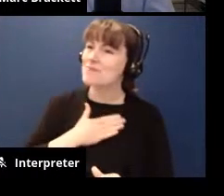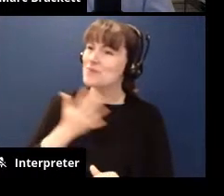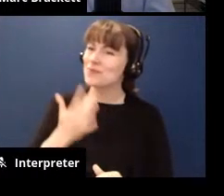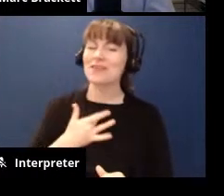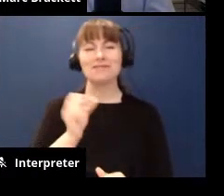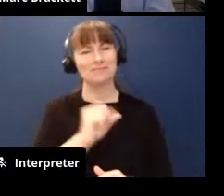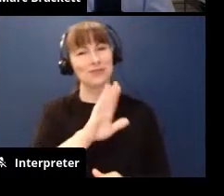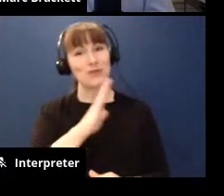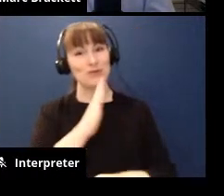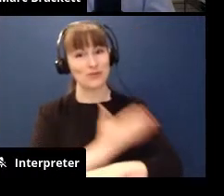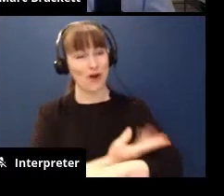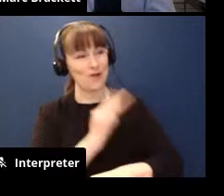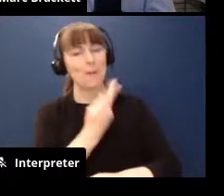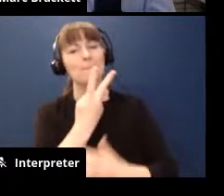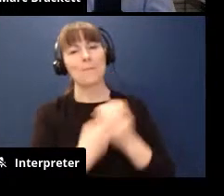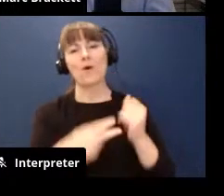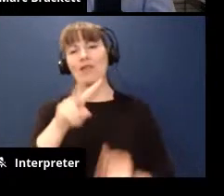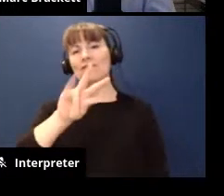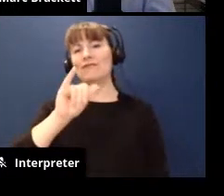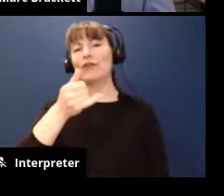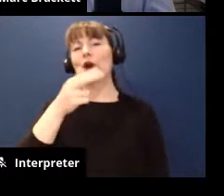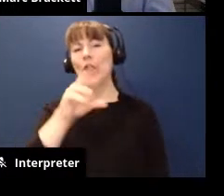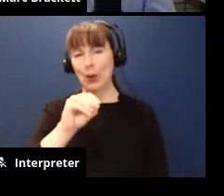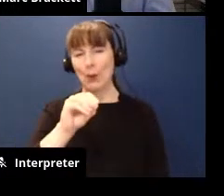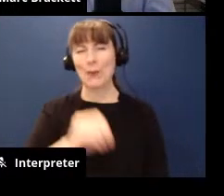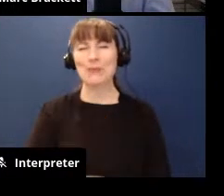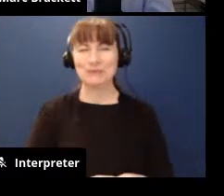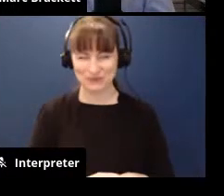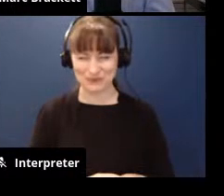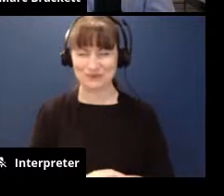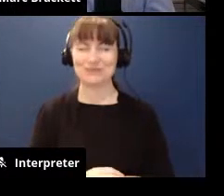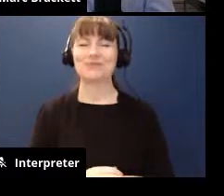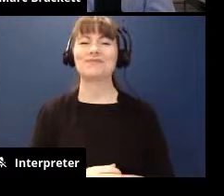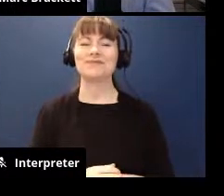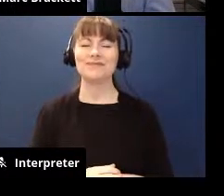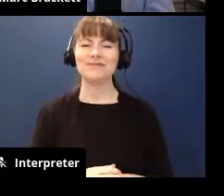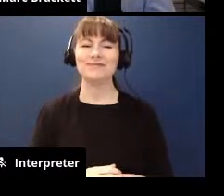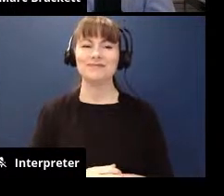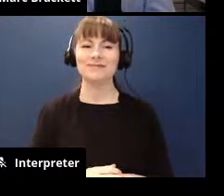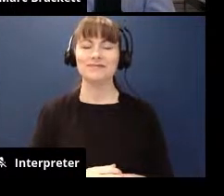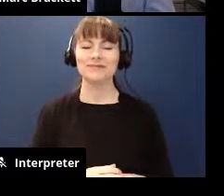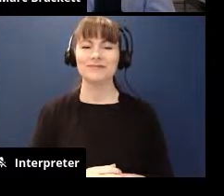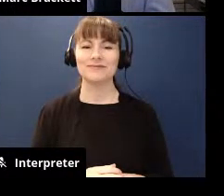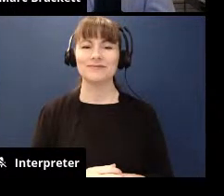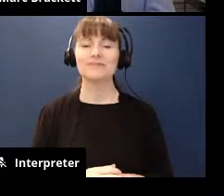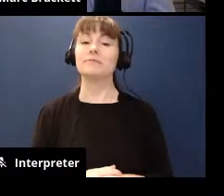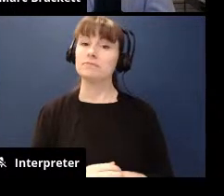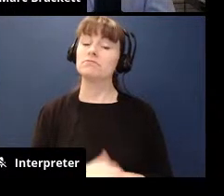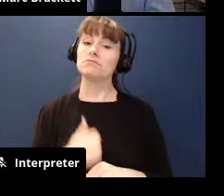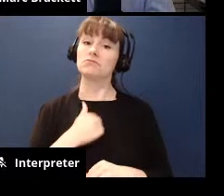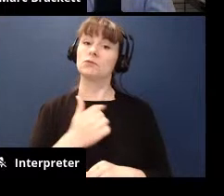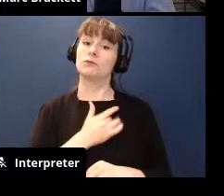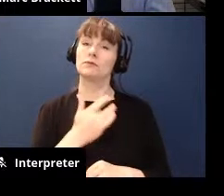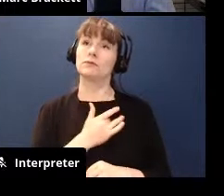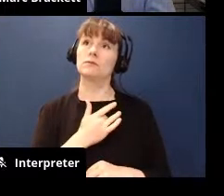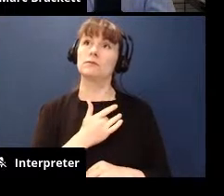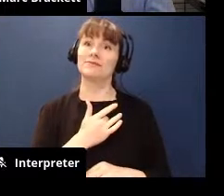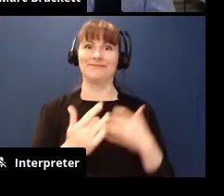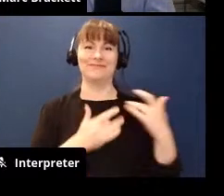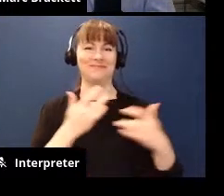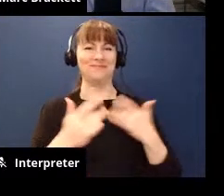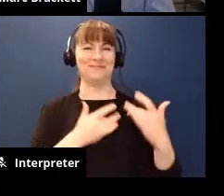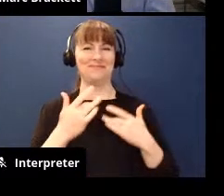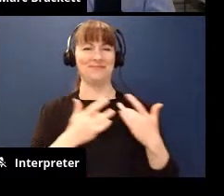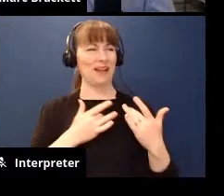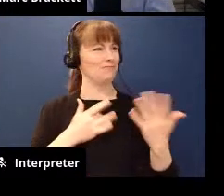so your daughter and i are both virgos um and uh yes i'm feeling i'm excited to be